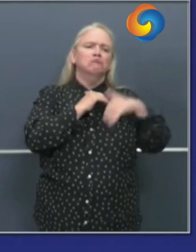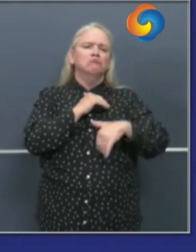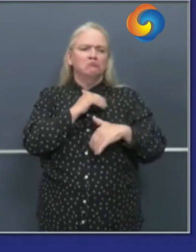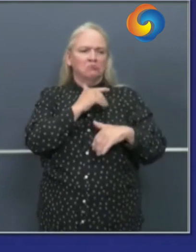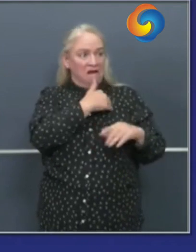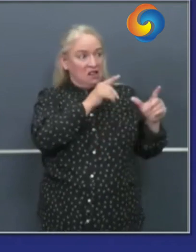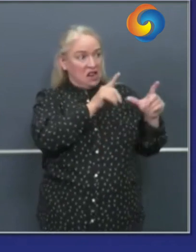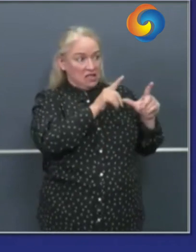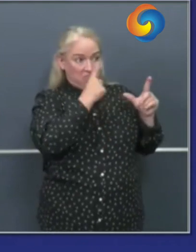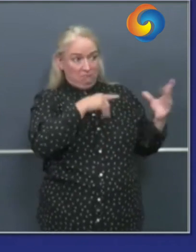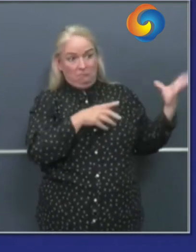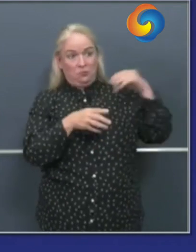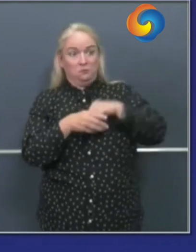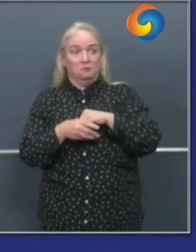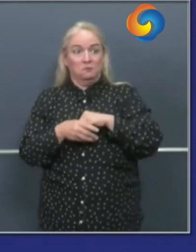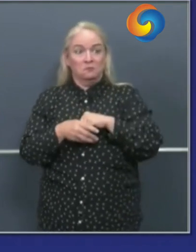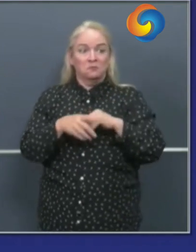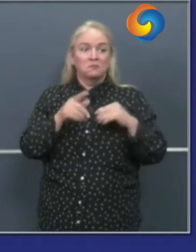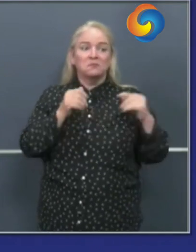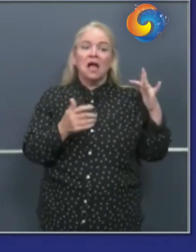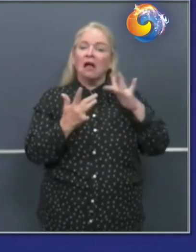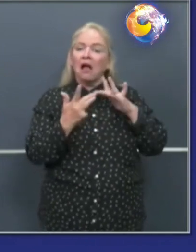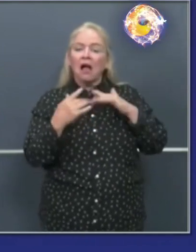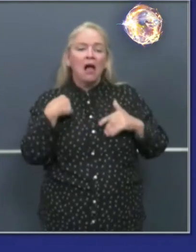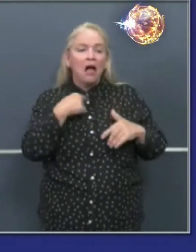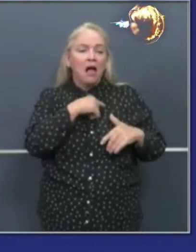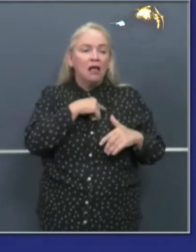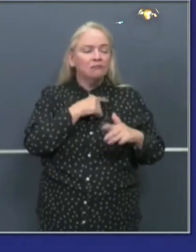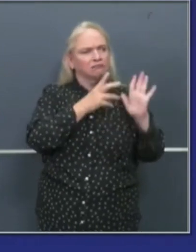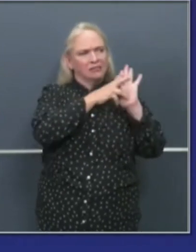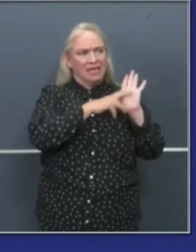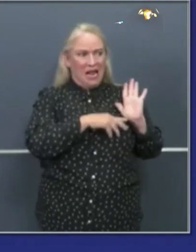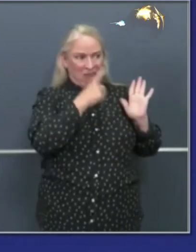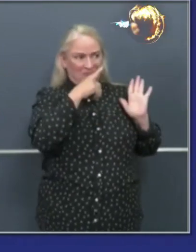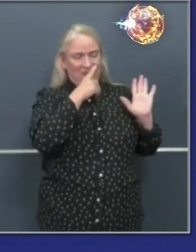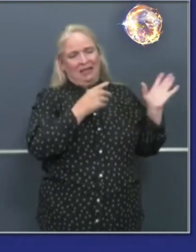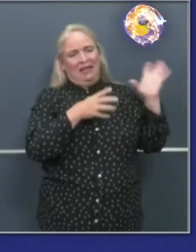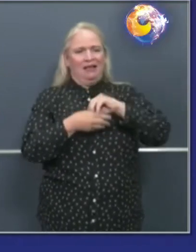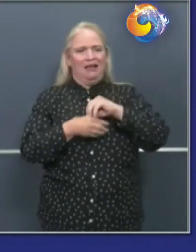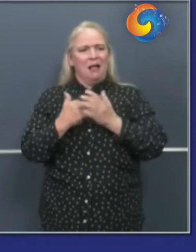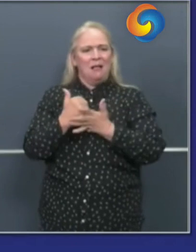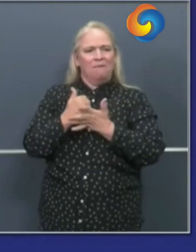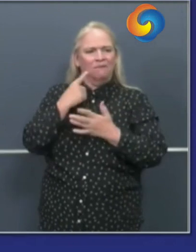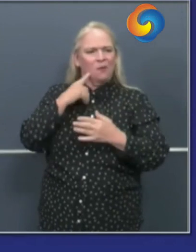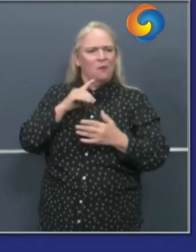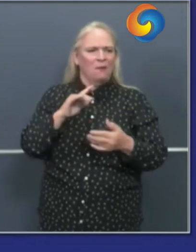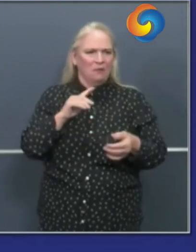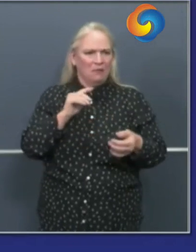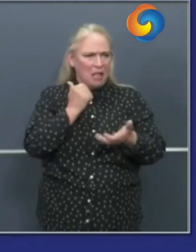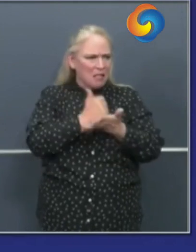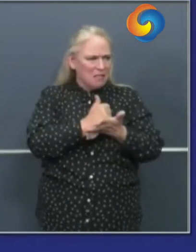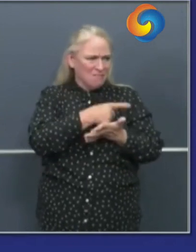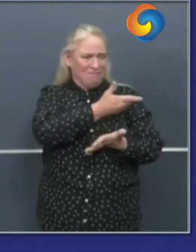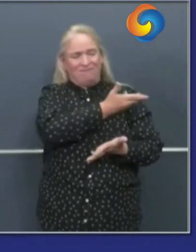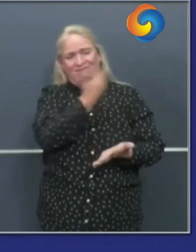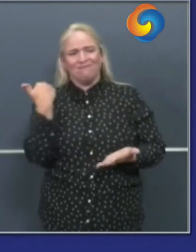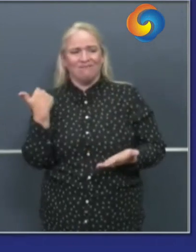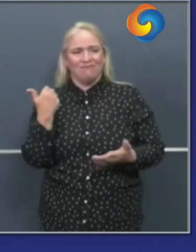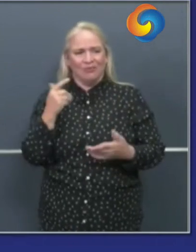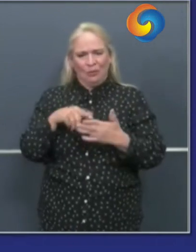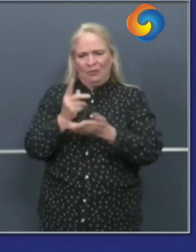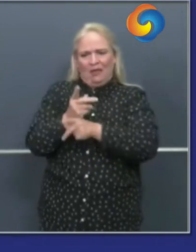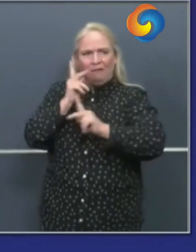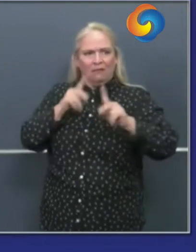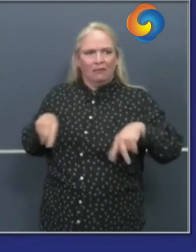provide information about their professional uh capacity to sort of make needs uh based upon a matching criteria and protocol